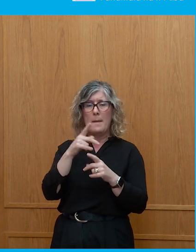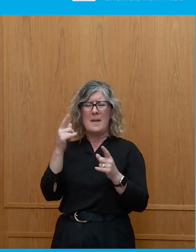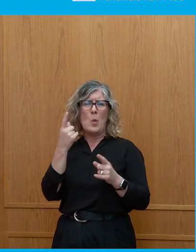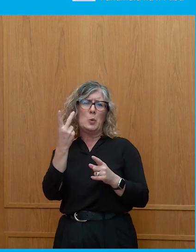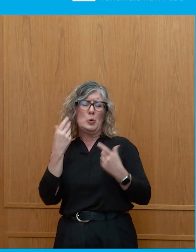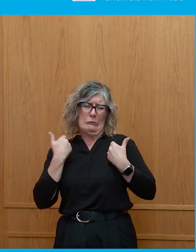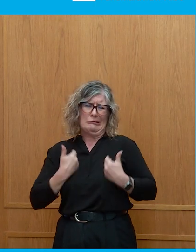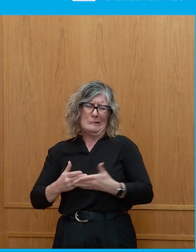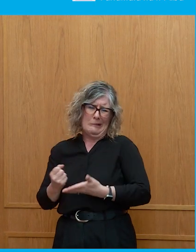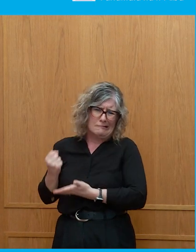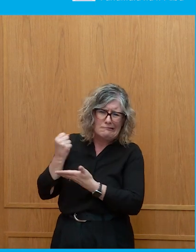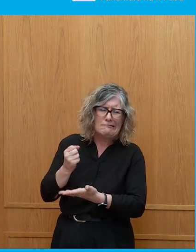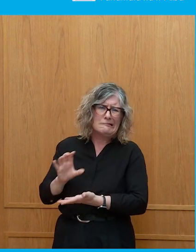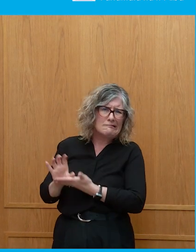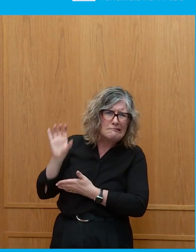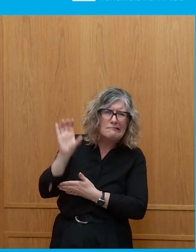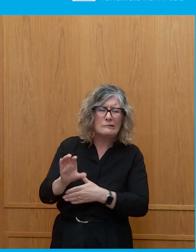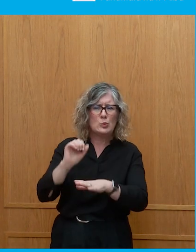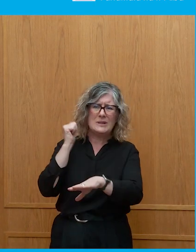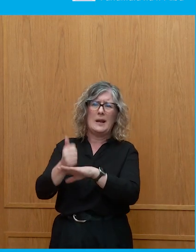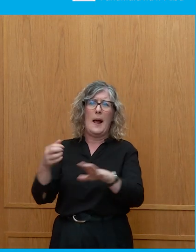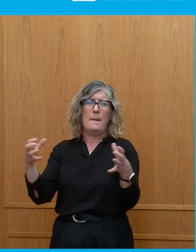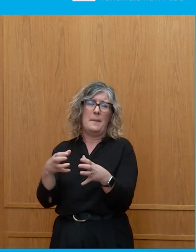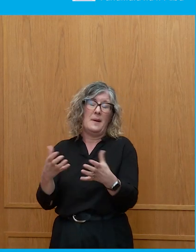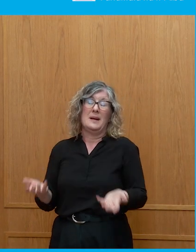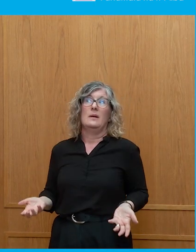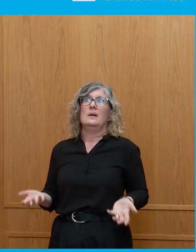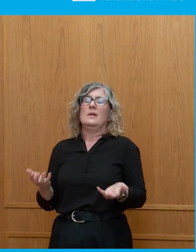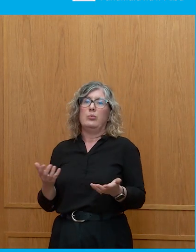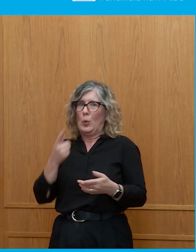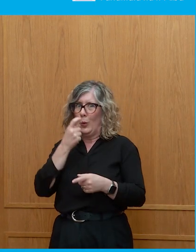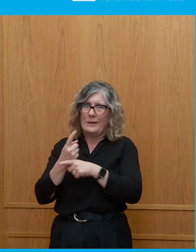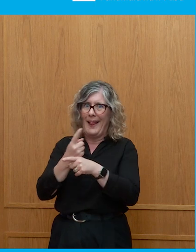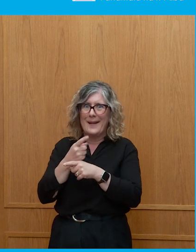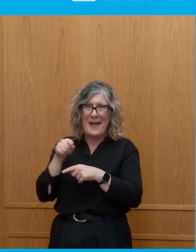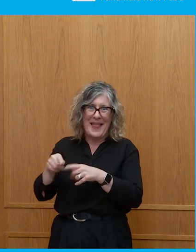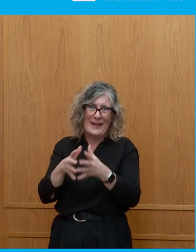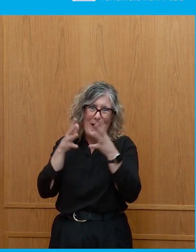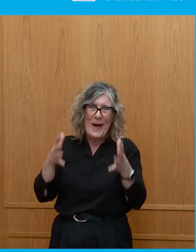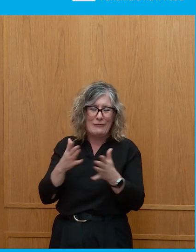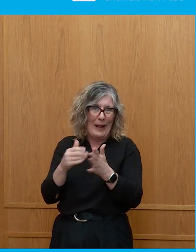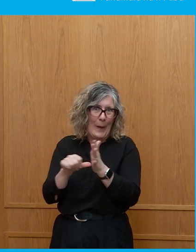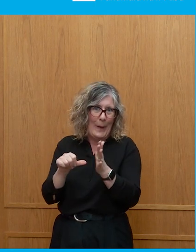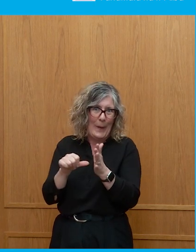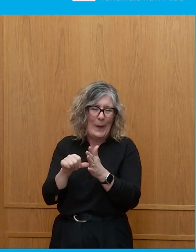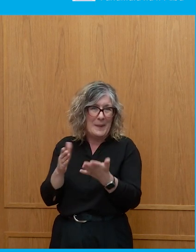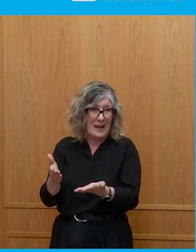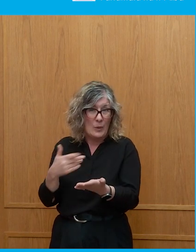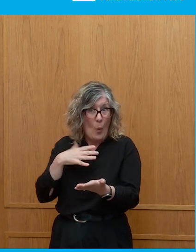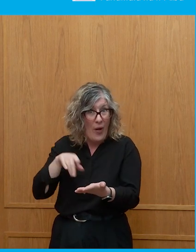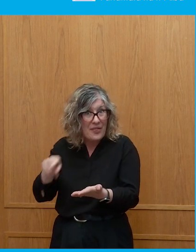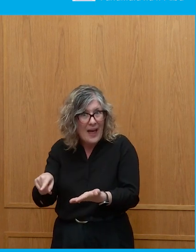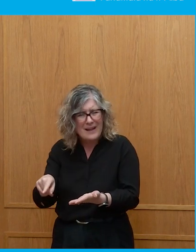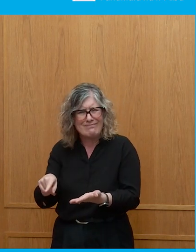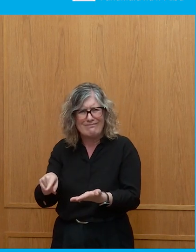you know, you could, you you could do a session just on that, you know, on the difficulties of that. That's not really what we're looking for, I don't think.